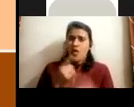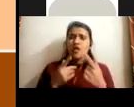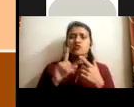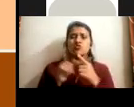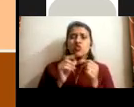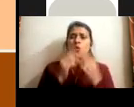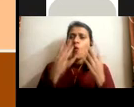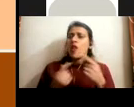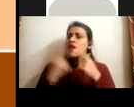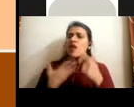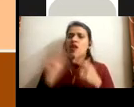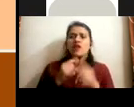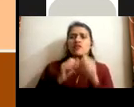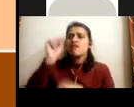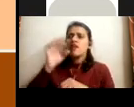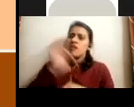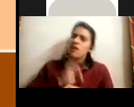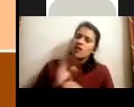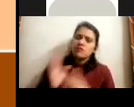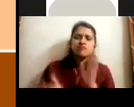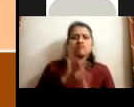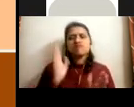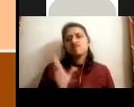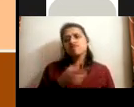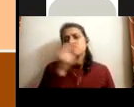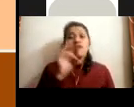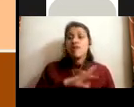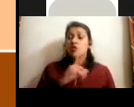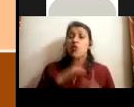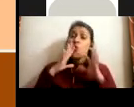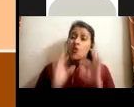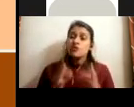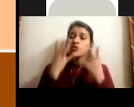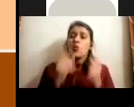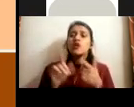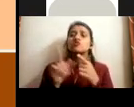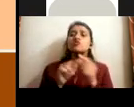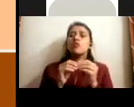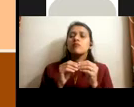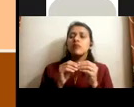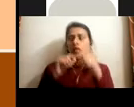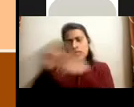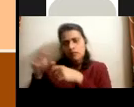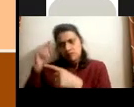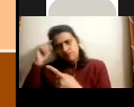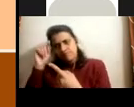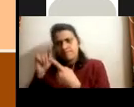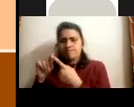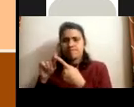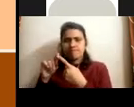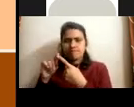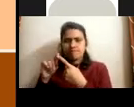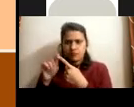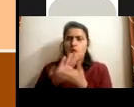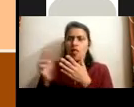just the training and get a certificate and go. We are serious about getting jobs for them. And then the partner convinced. working with a partner helped